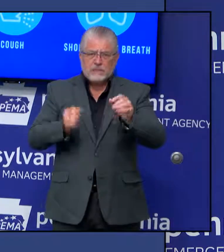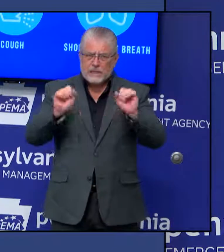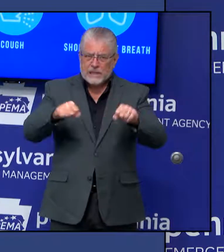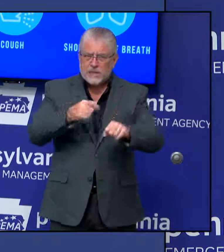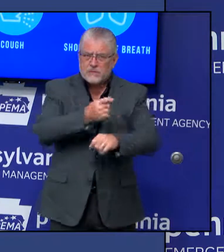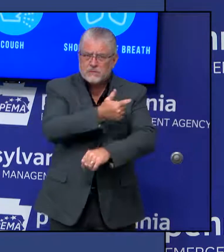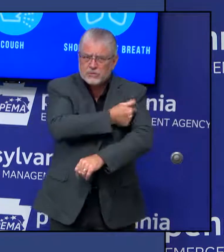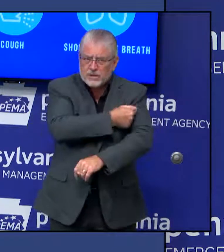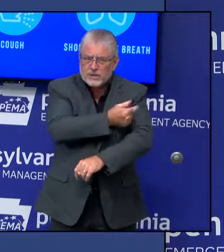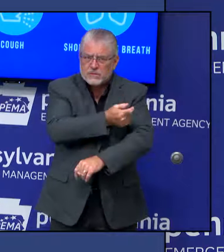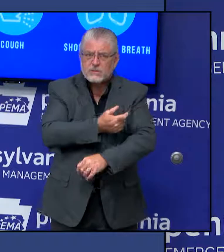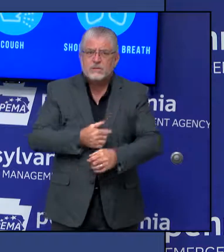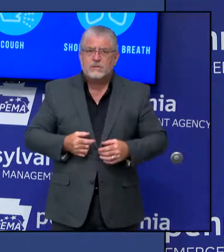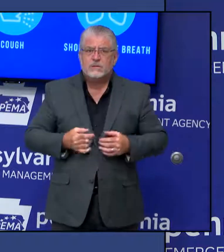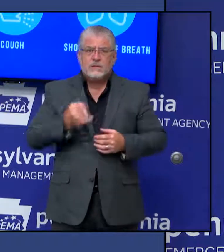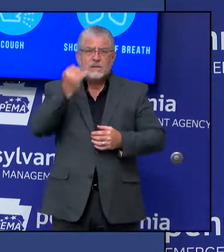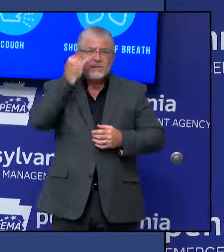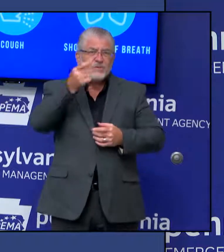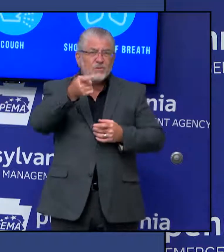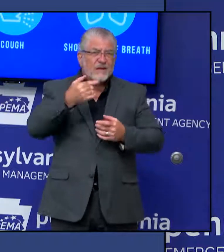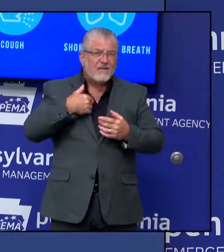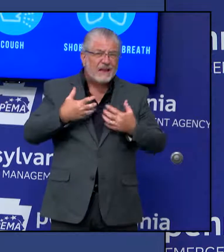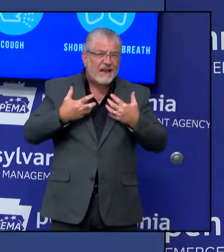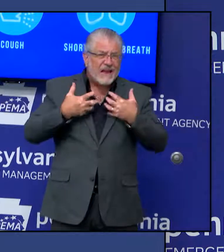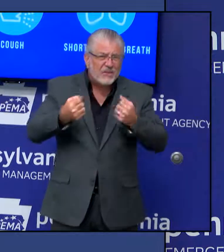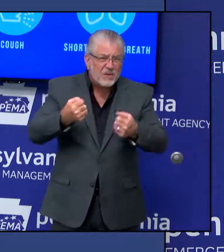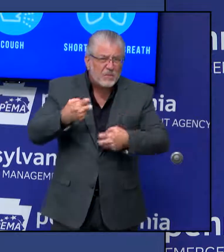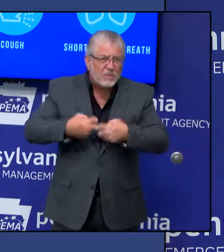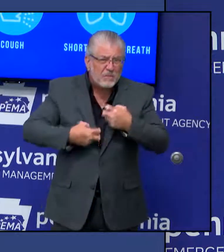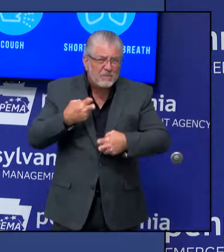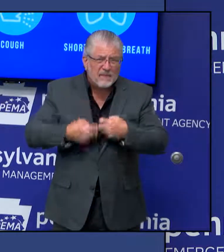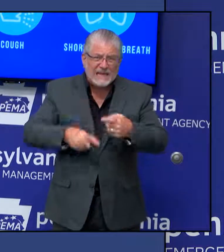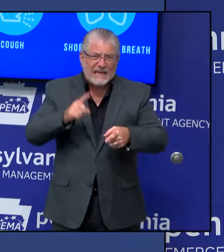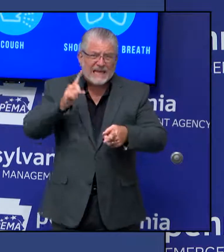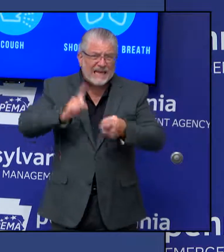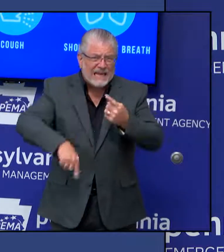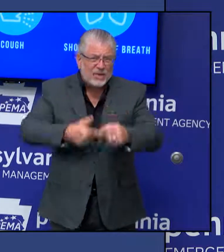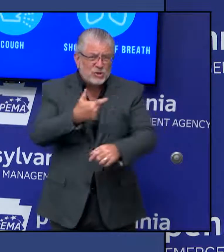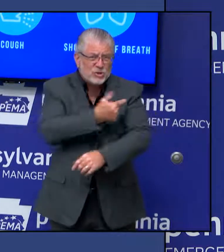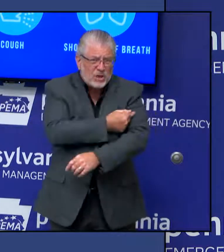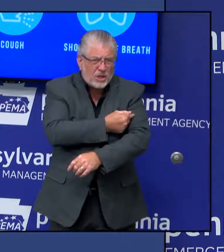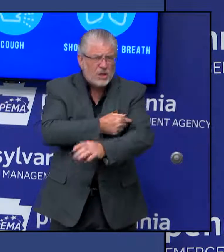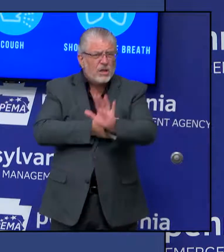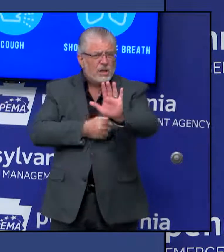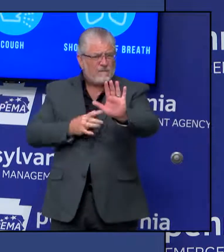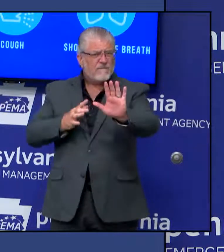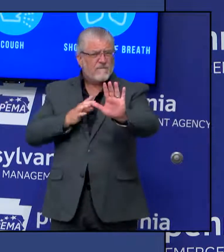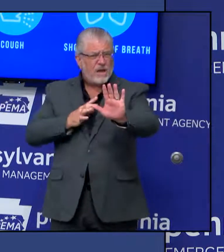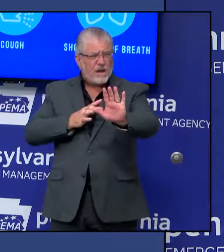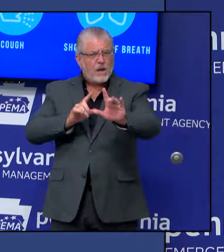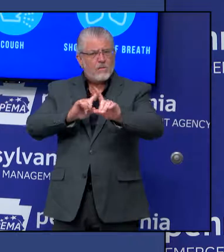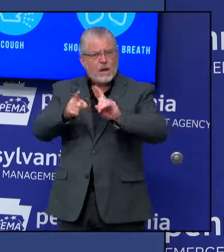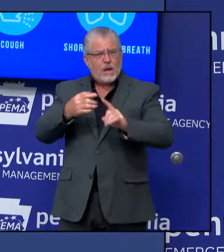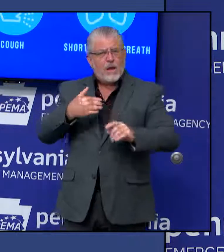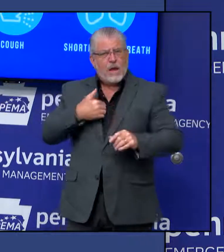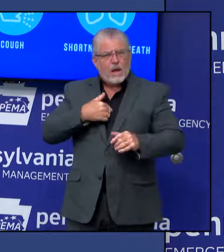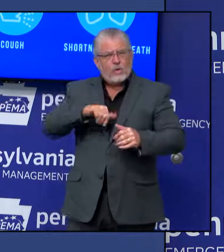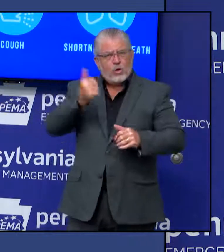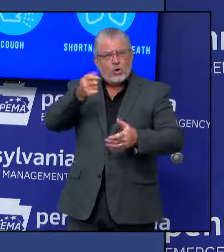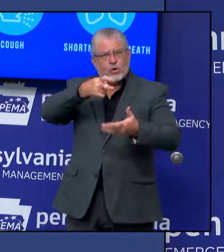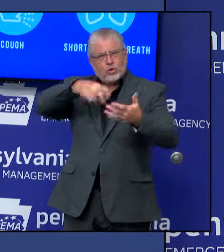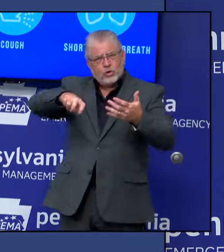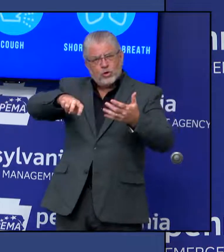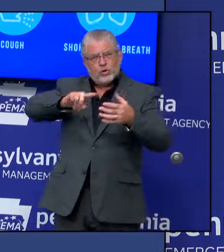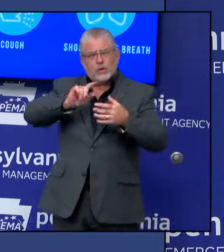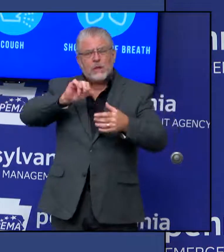prevents them from getting one. You can opt for the flu shot or there is a nasal spray, and both are options